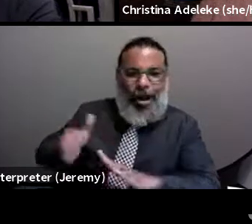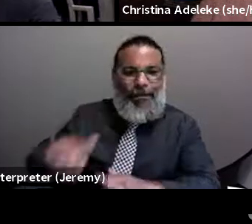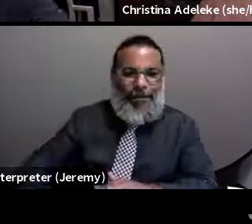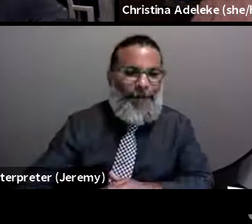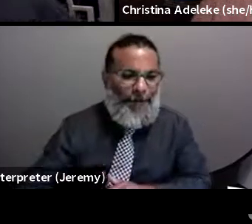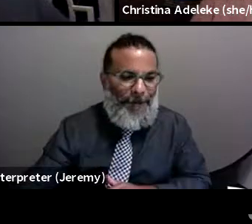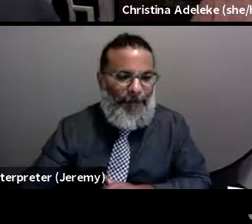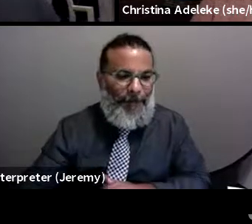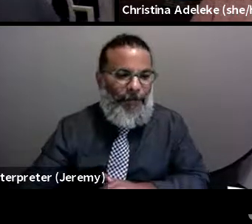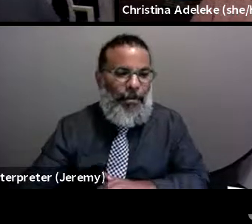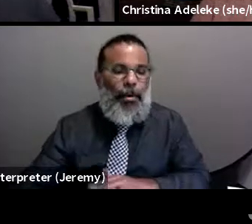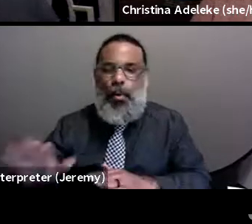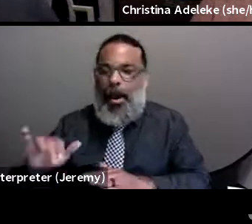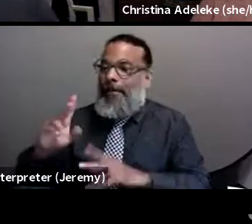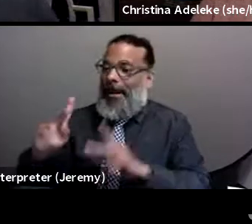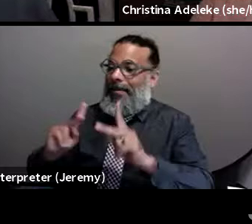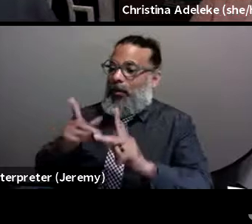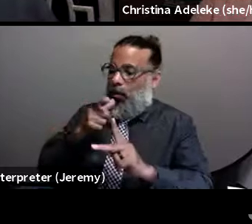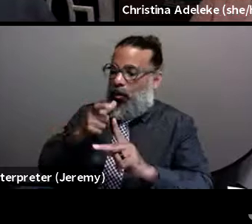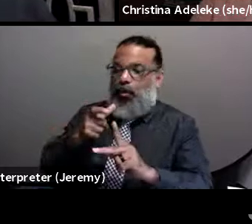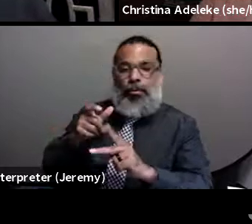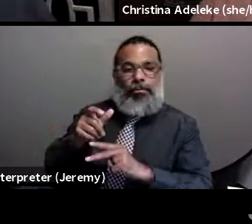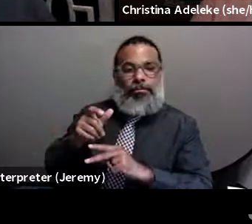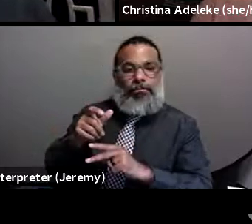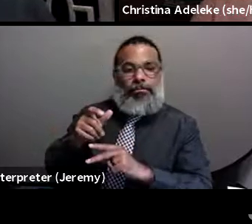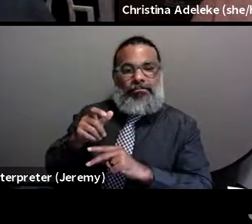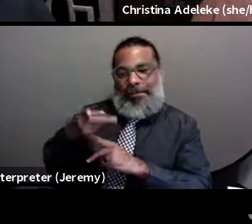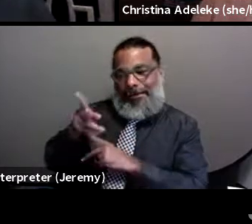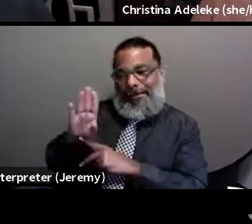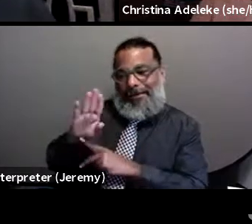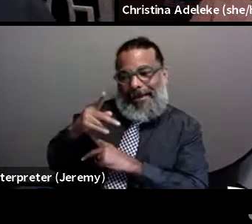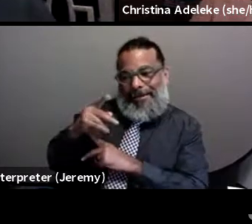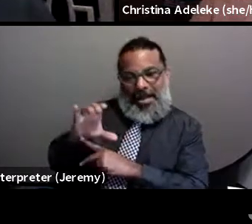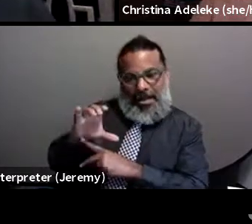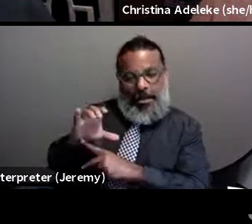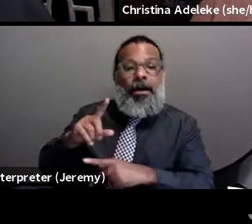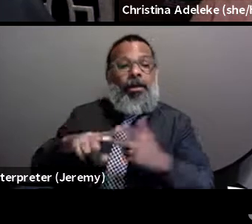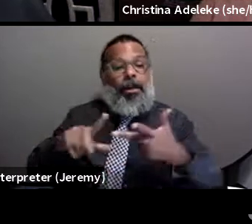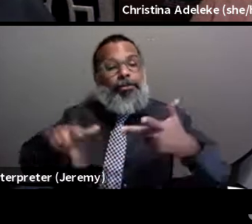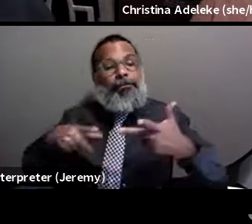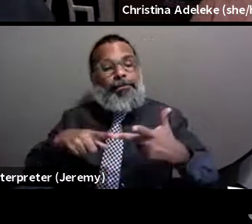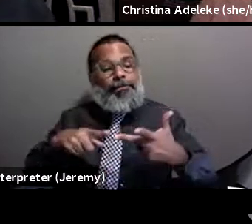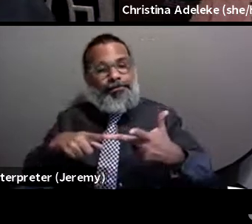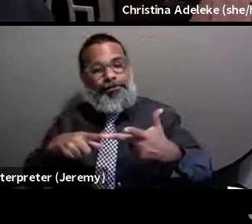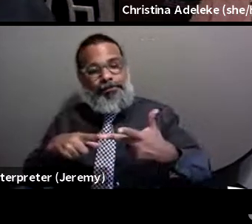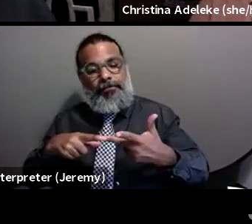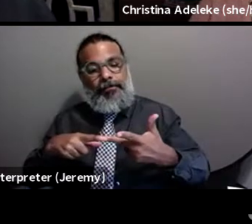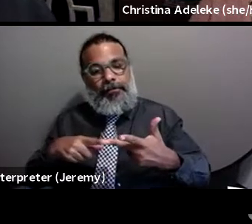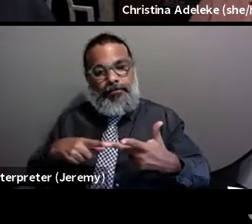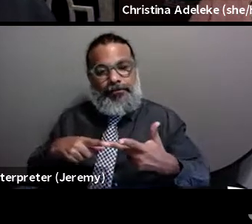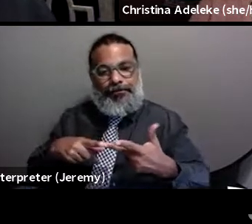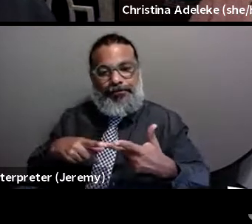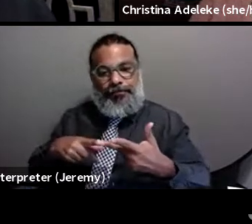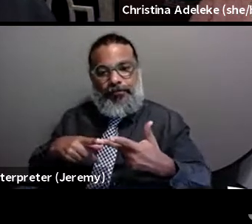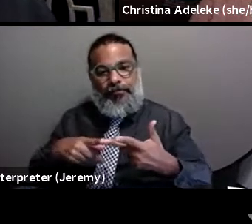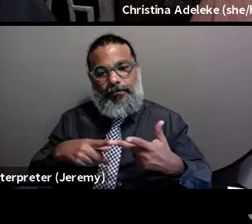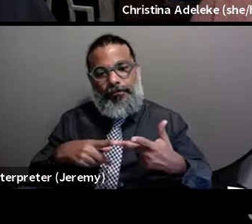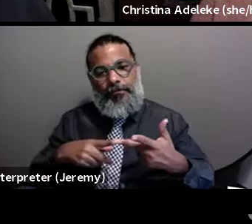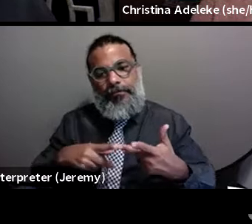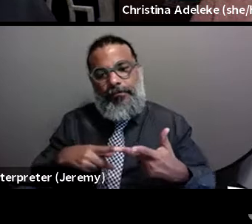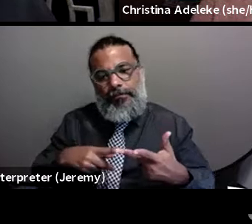people of color organizations. And the third one is to, you know, make sure that, you know, we have